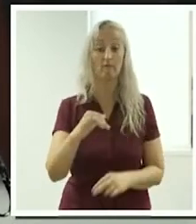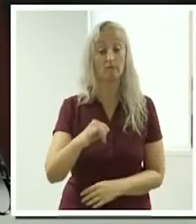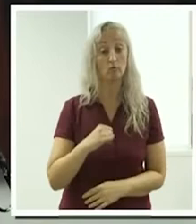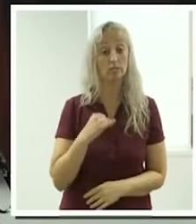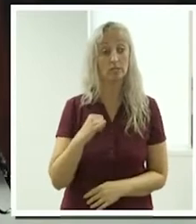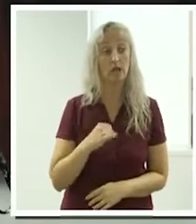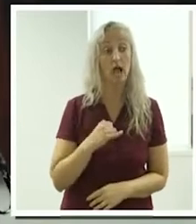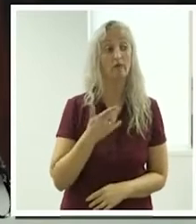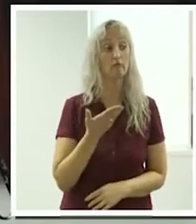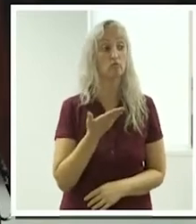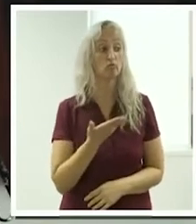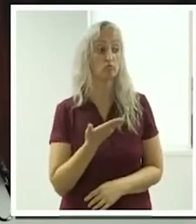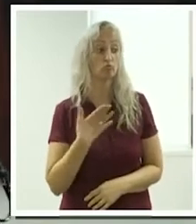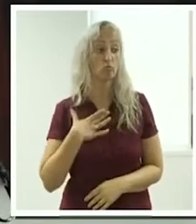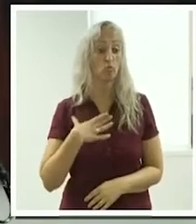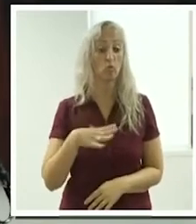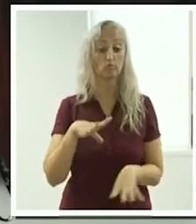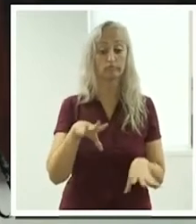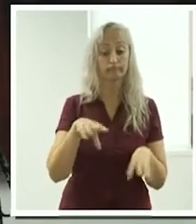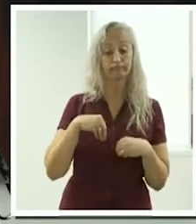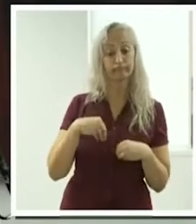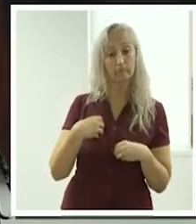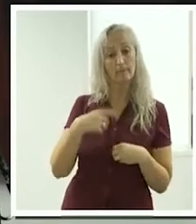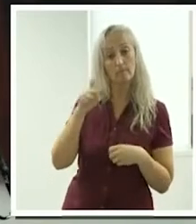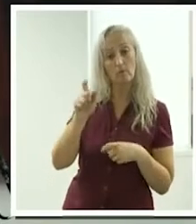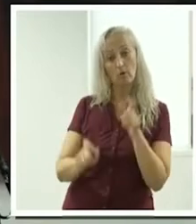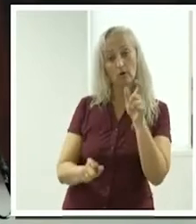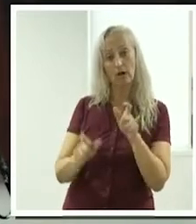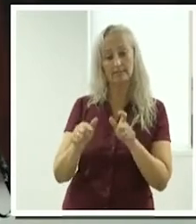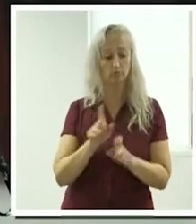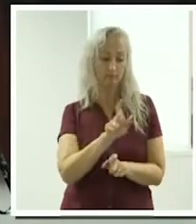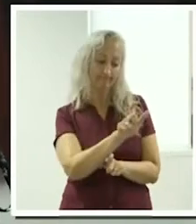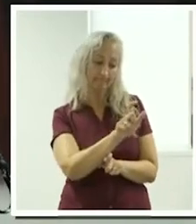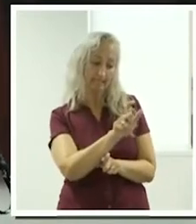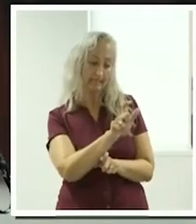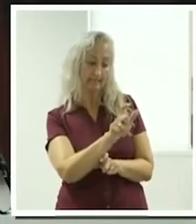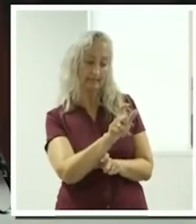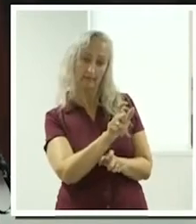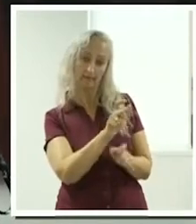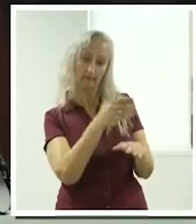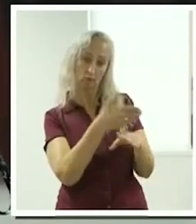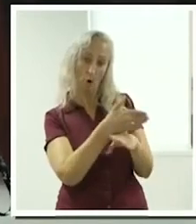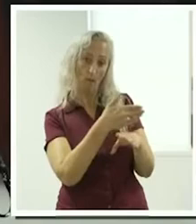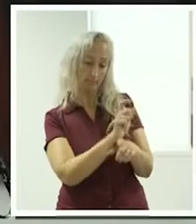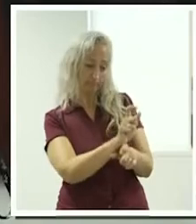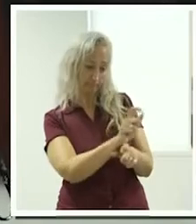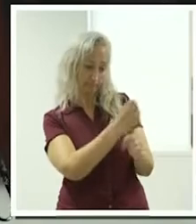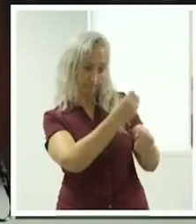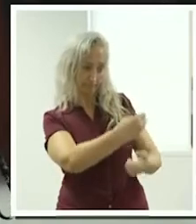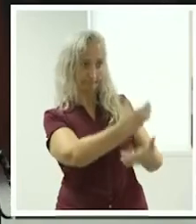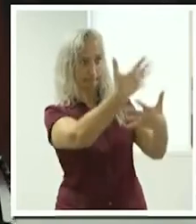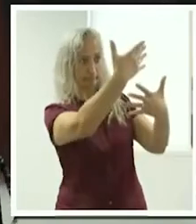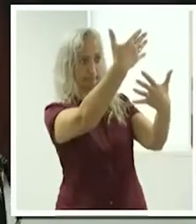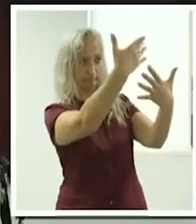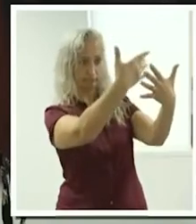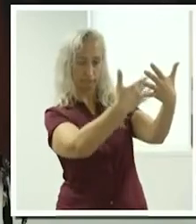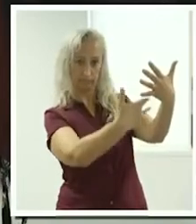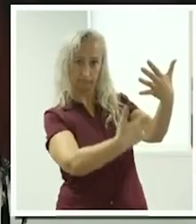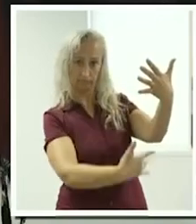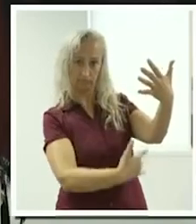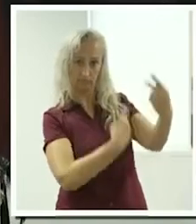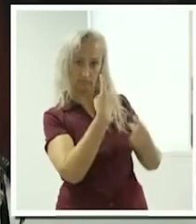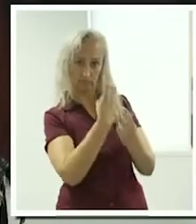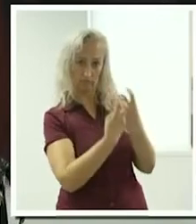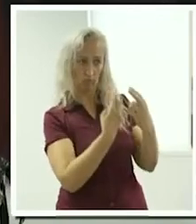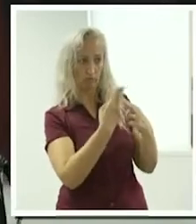to take on more clients can go to that tab on the Mabel platform and look